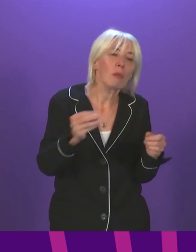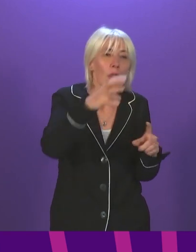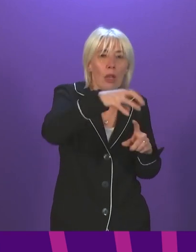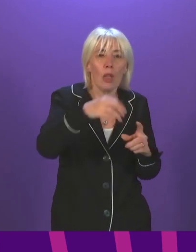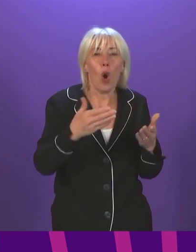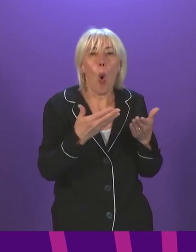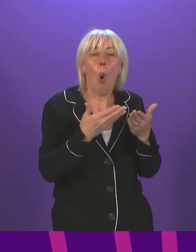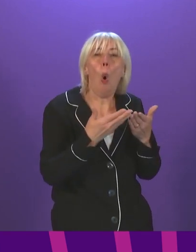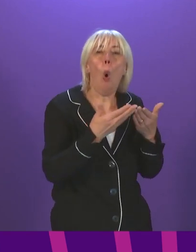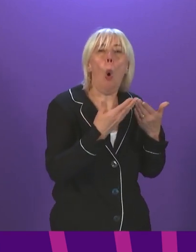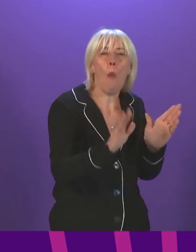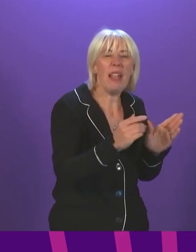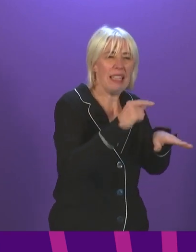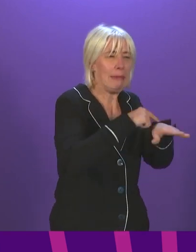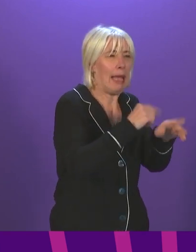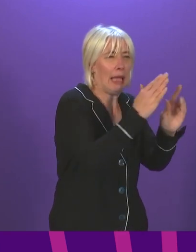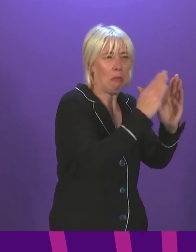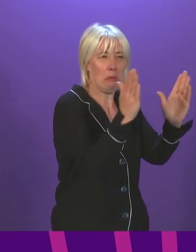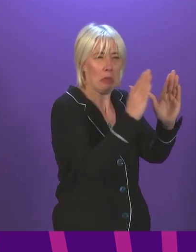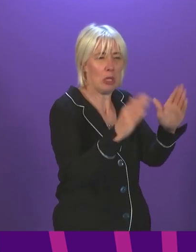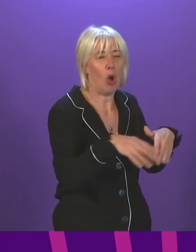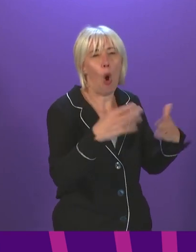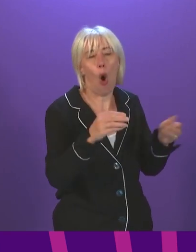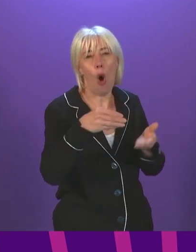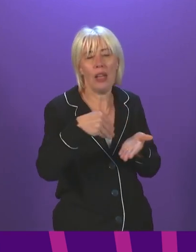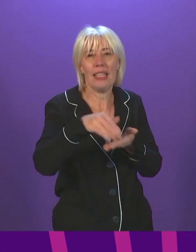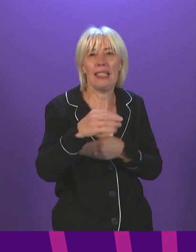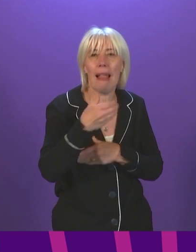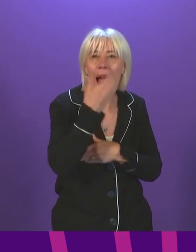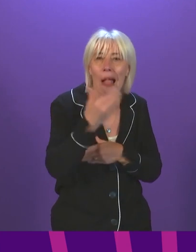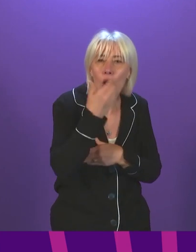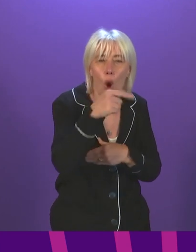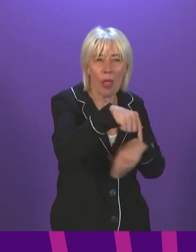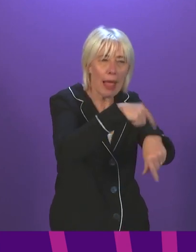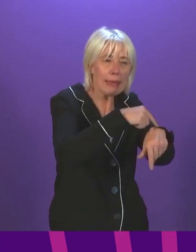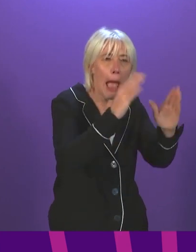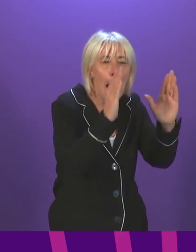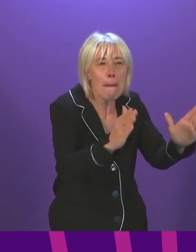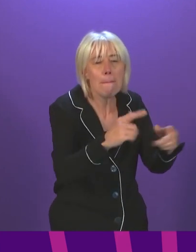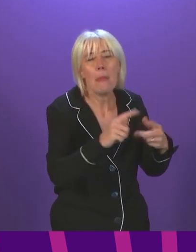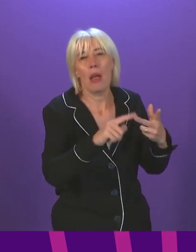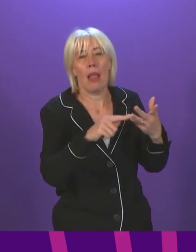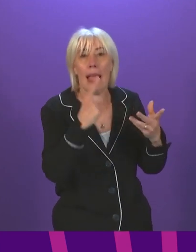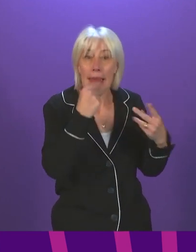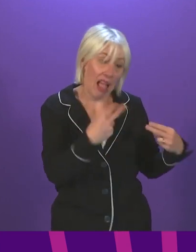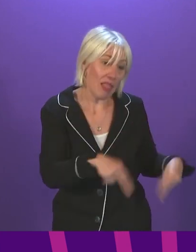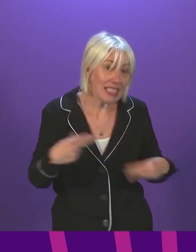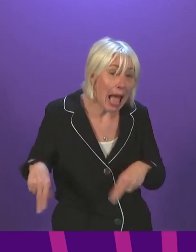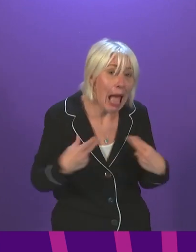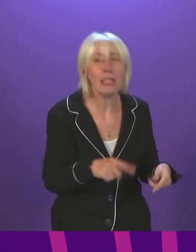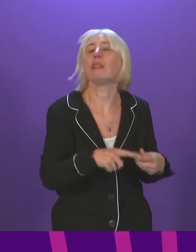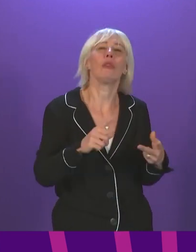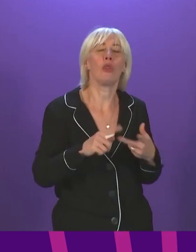are open between particular hours, whether they are serving alcohol between those hours, whether there is space for dancing and